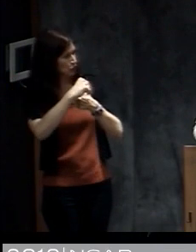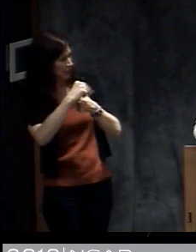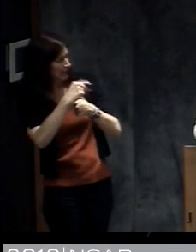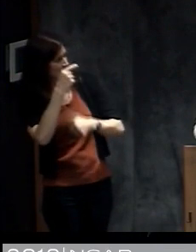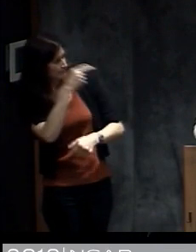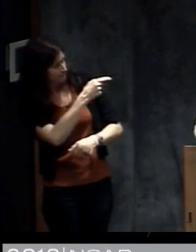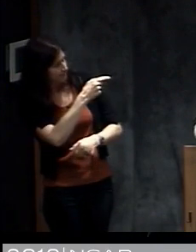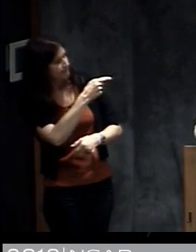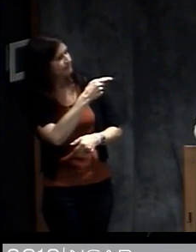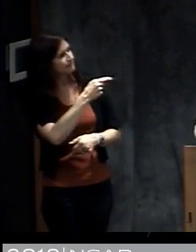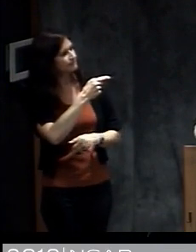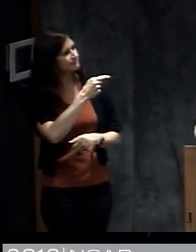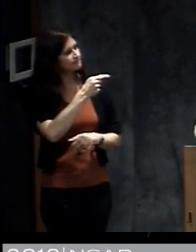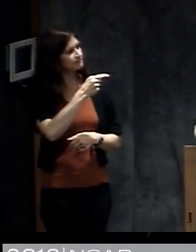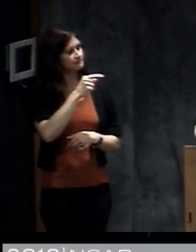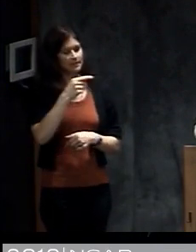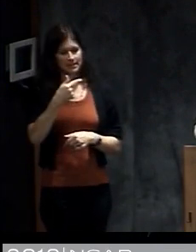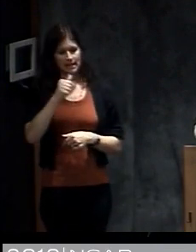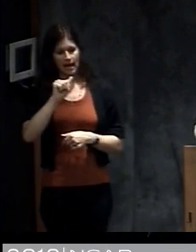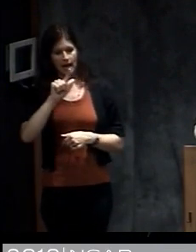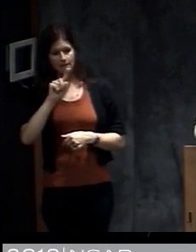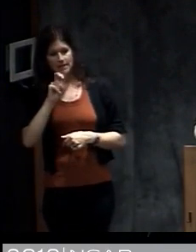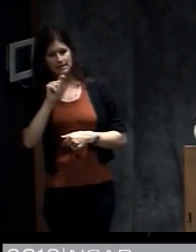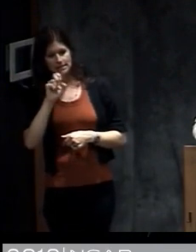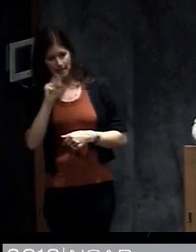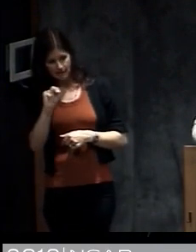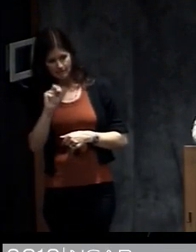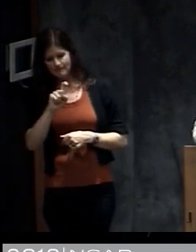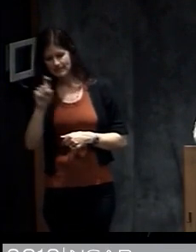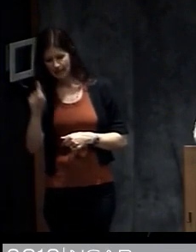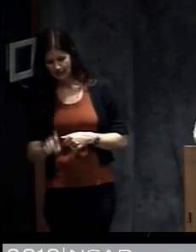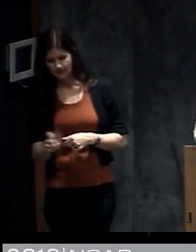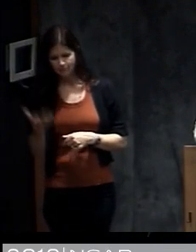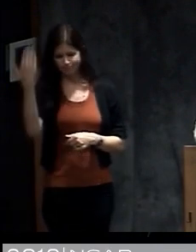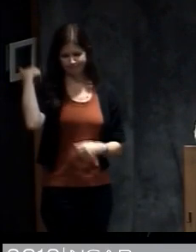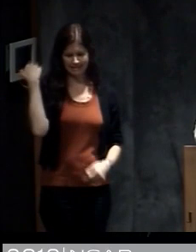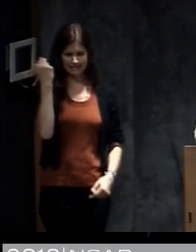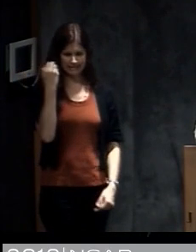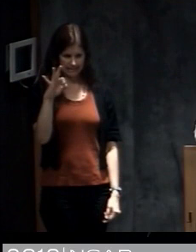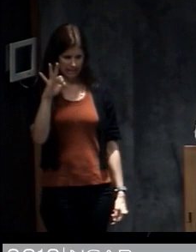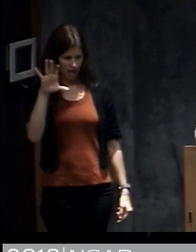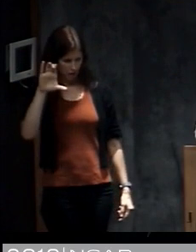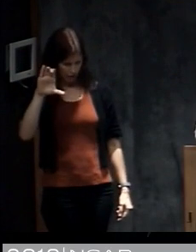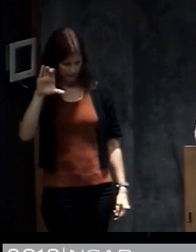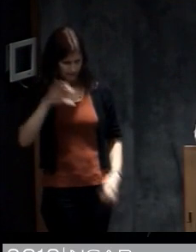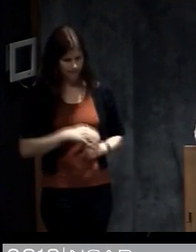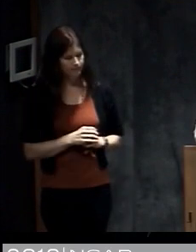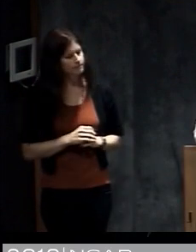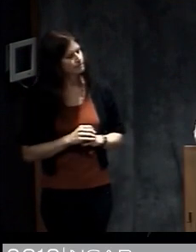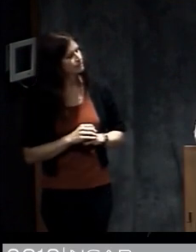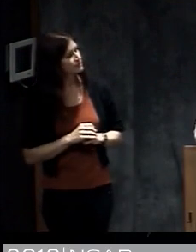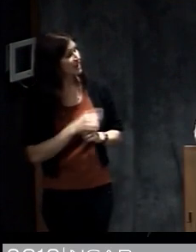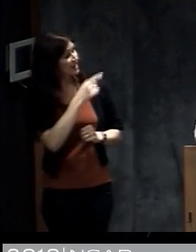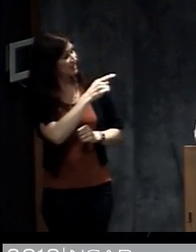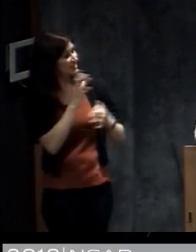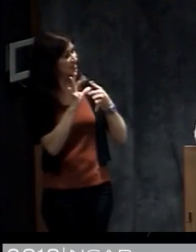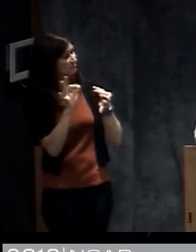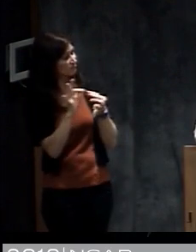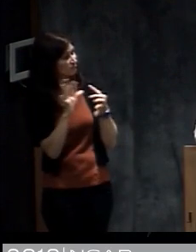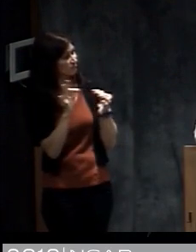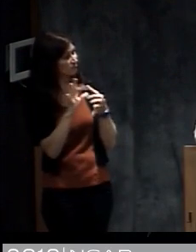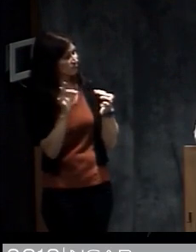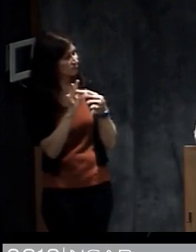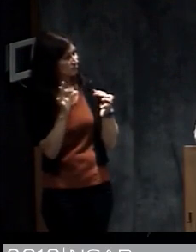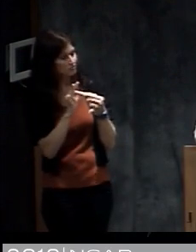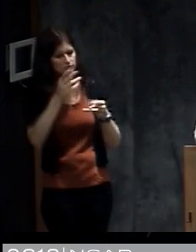about the Galveston hurricane which affected Texas in 1900. And this is an excerpt from a journal that calls